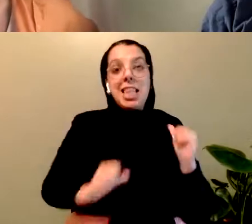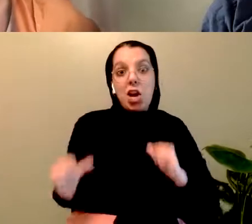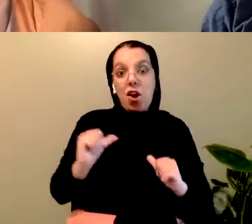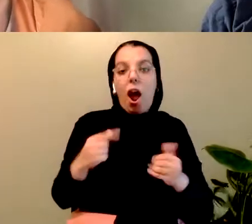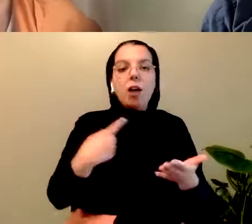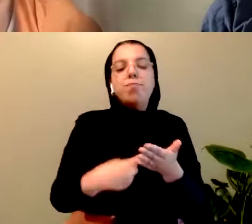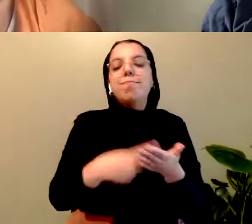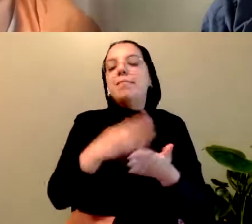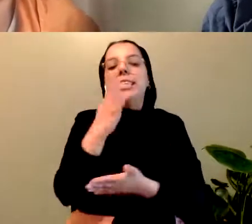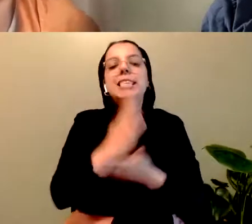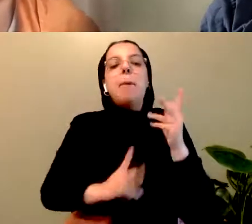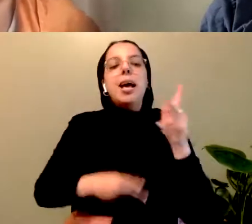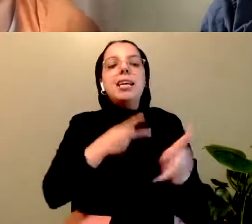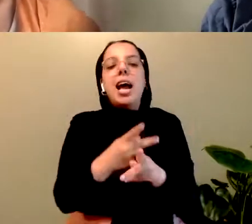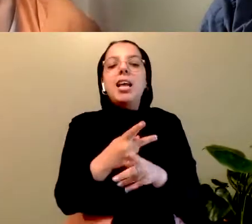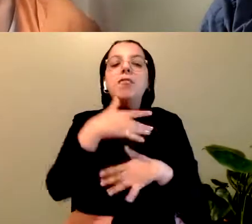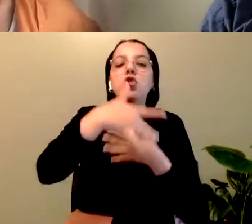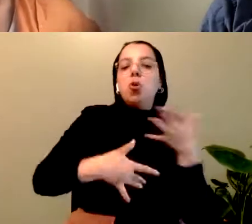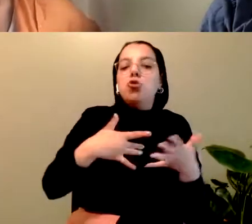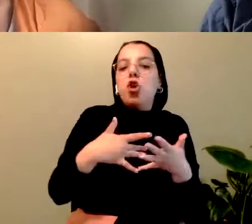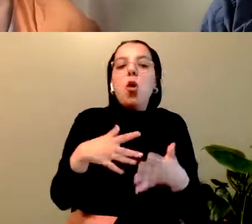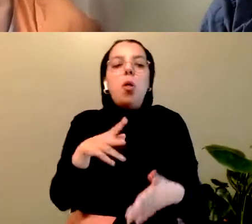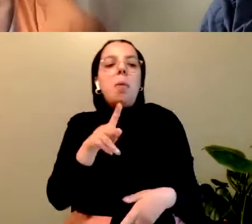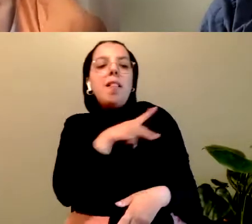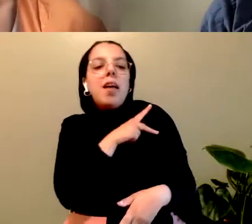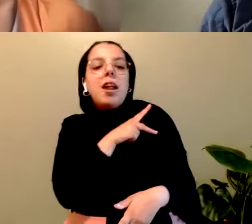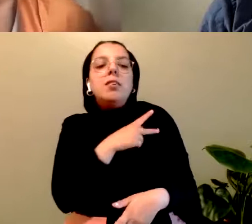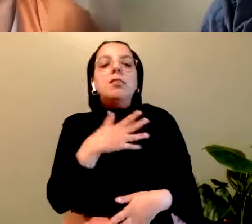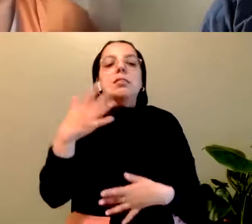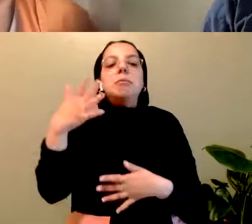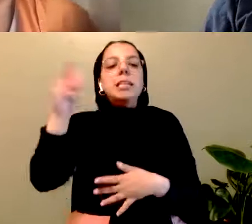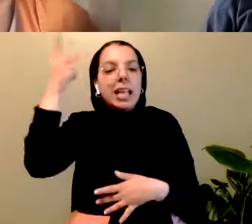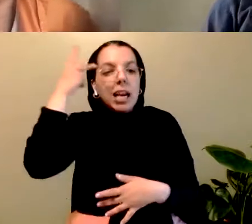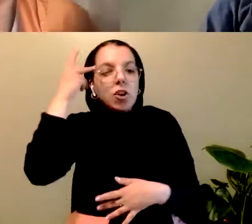personal, and or spiritual struggle against settler colonialism.